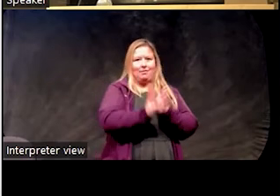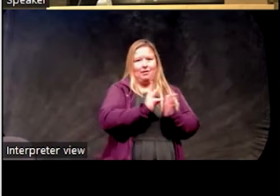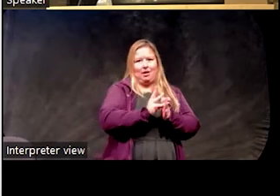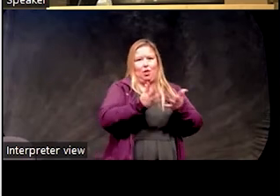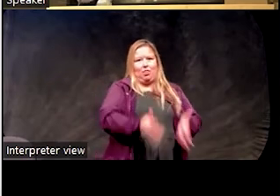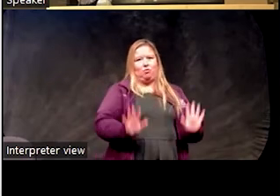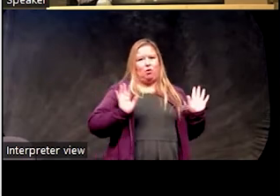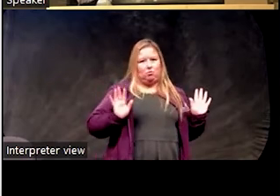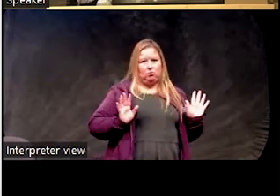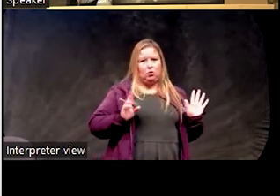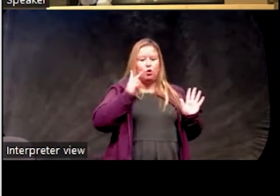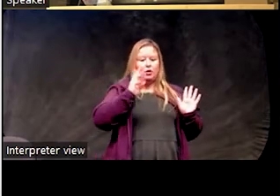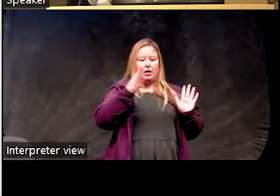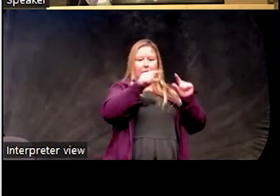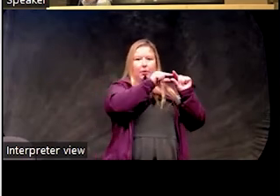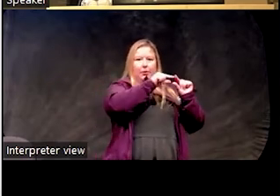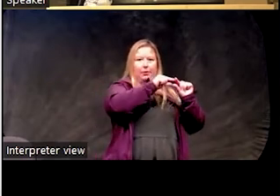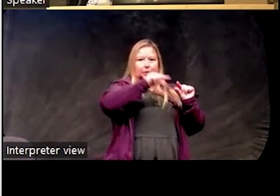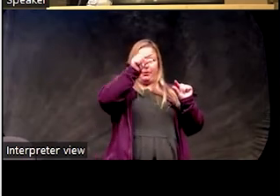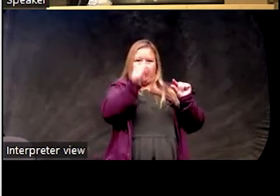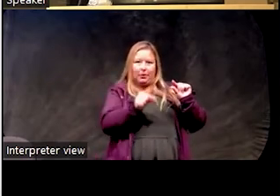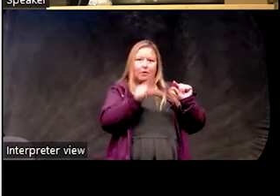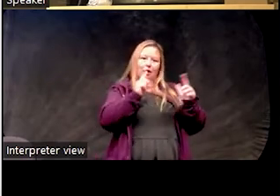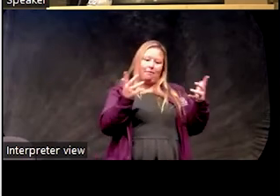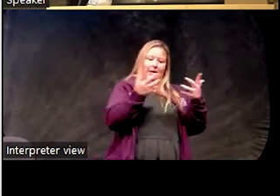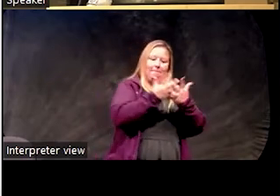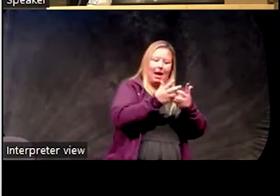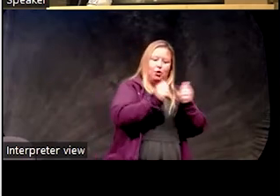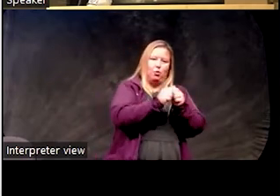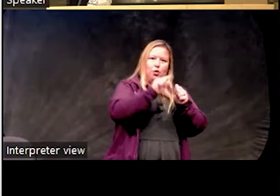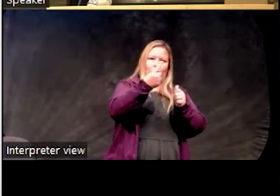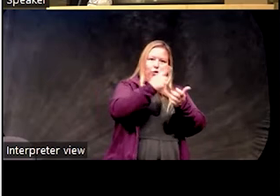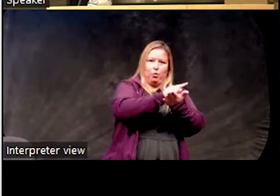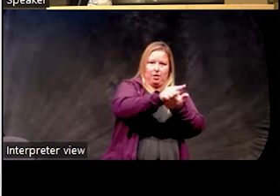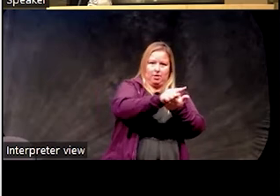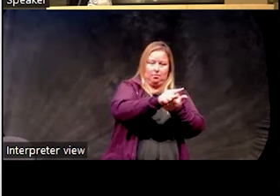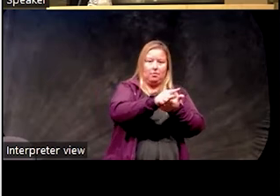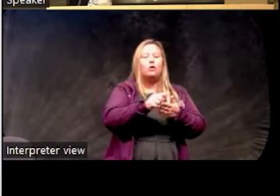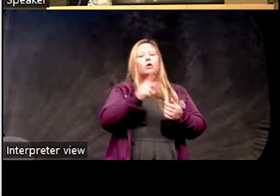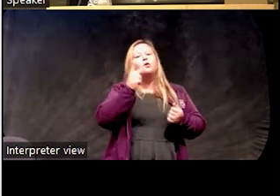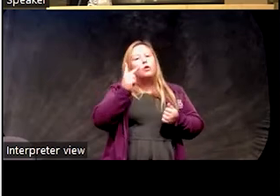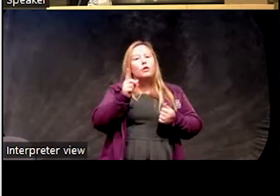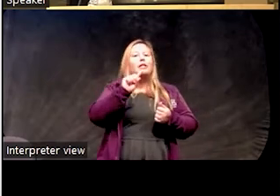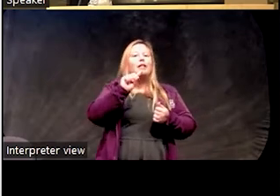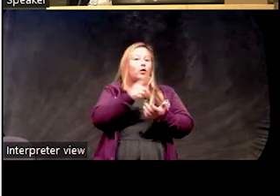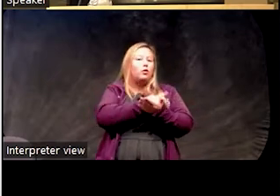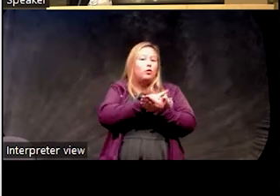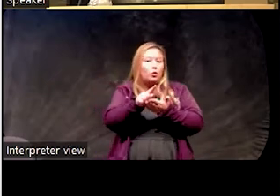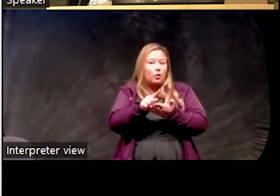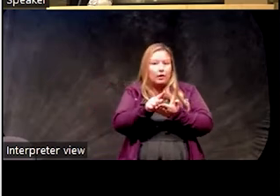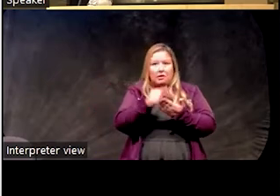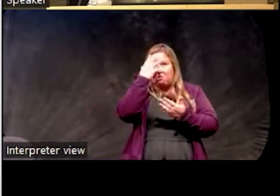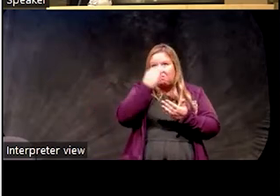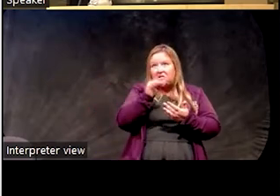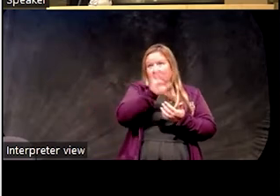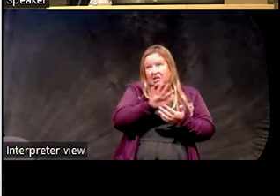see that, where the blue comes down and it's meeting up at week number one? So you can see where that week number one, they're going to sleep